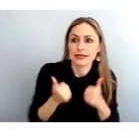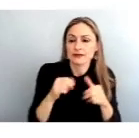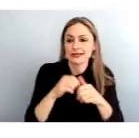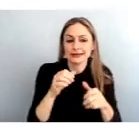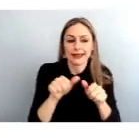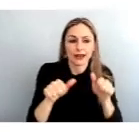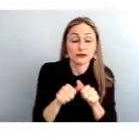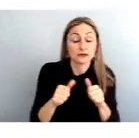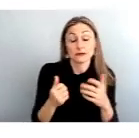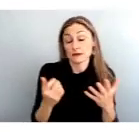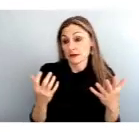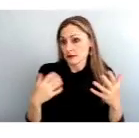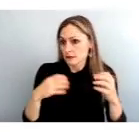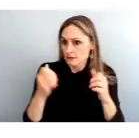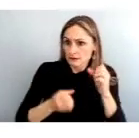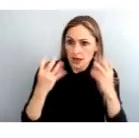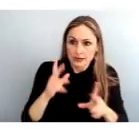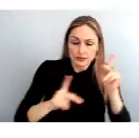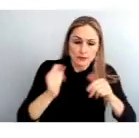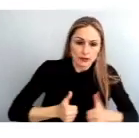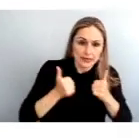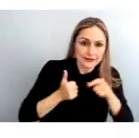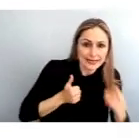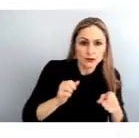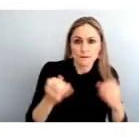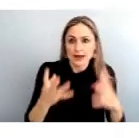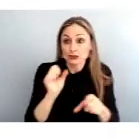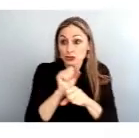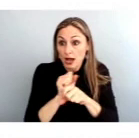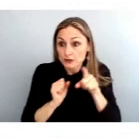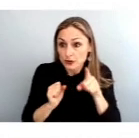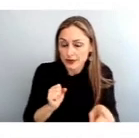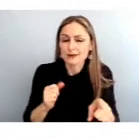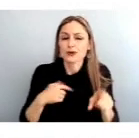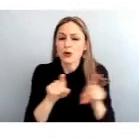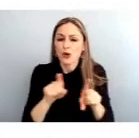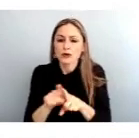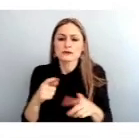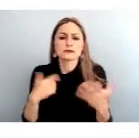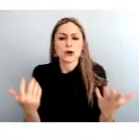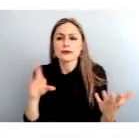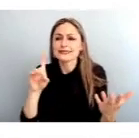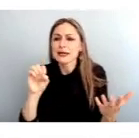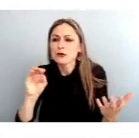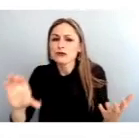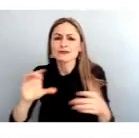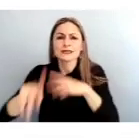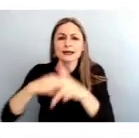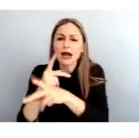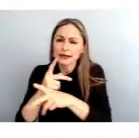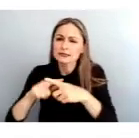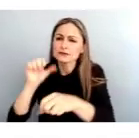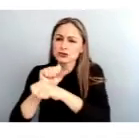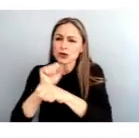the highest concentrations of people and jobs. But we also know that demographics and the type of employment also make a difference for where transit is